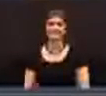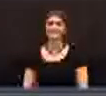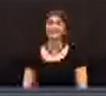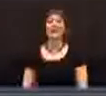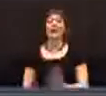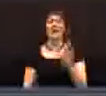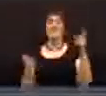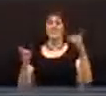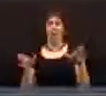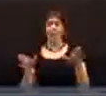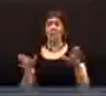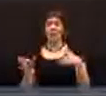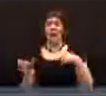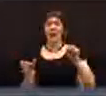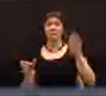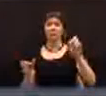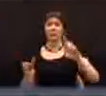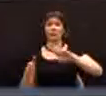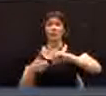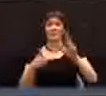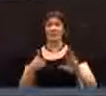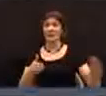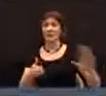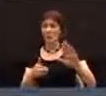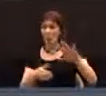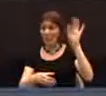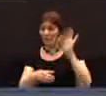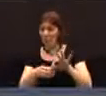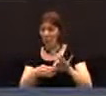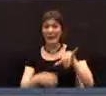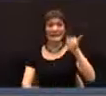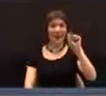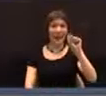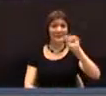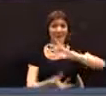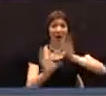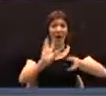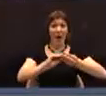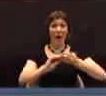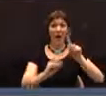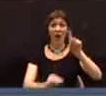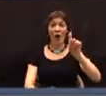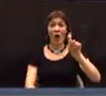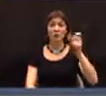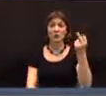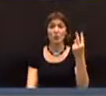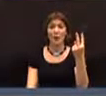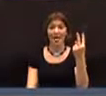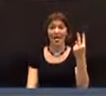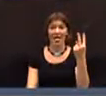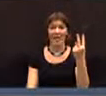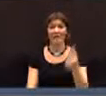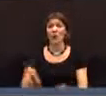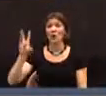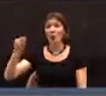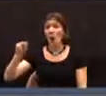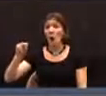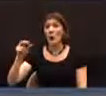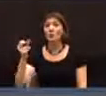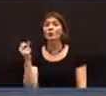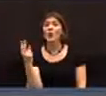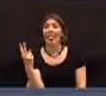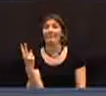Listen to the results of your vote. Yes, 112, and no,